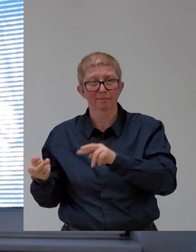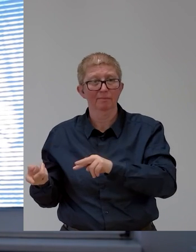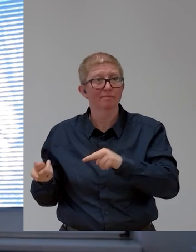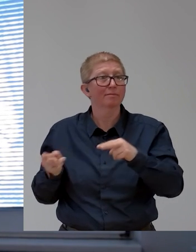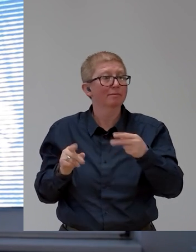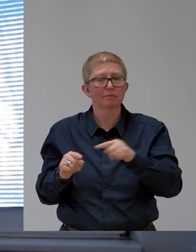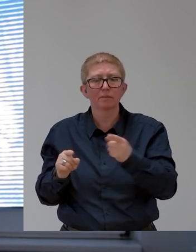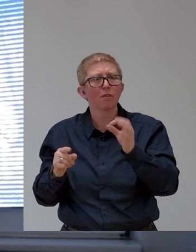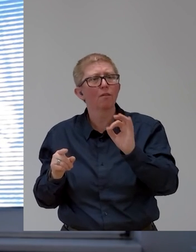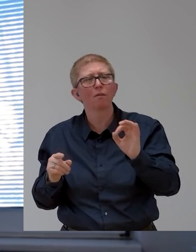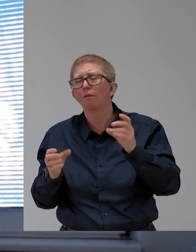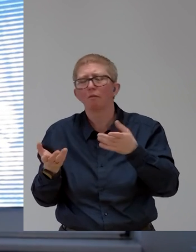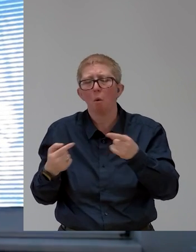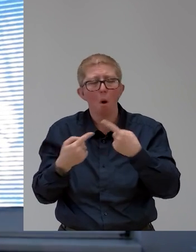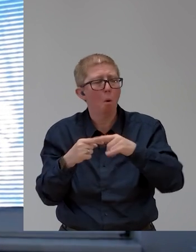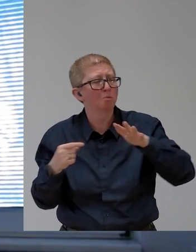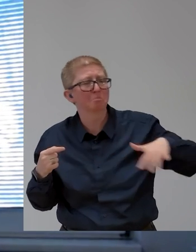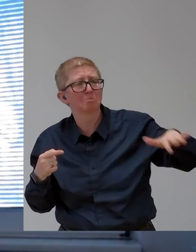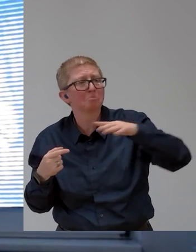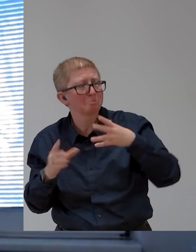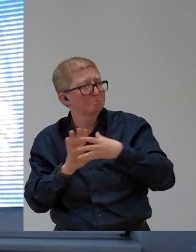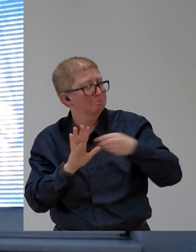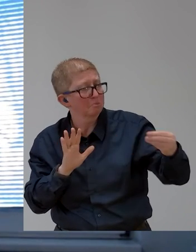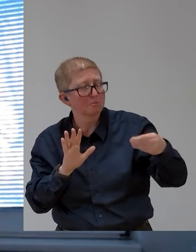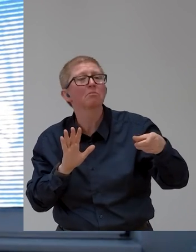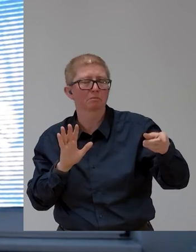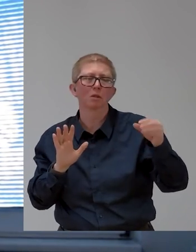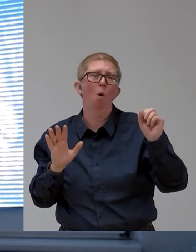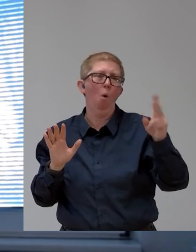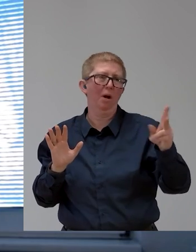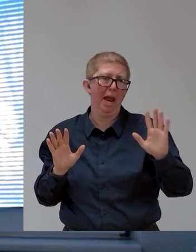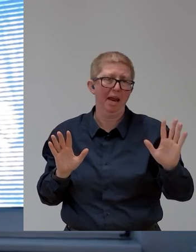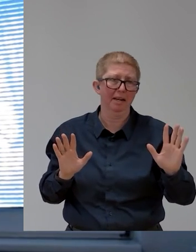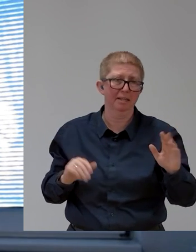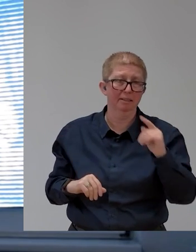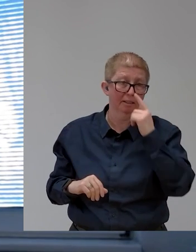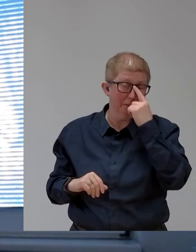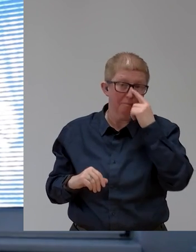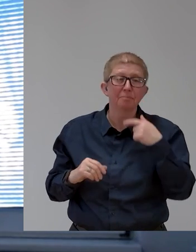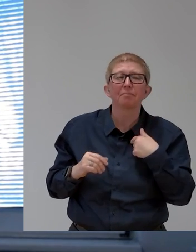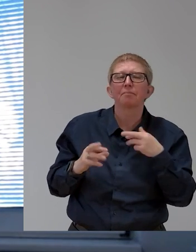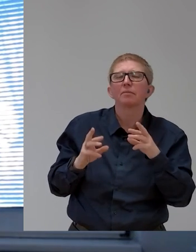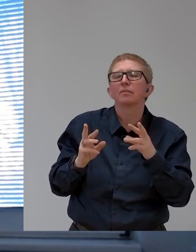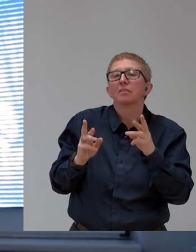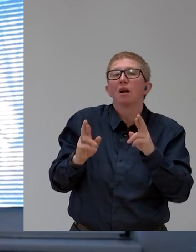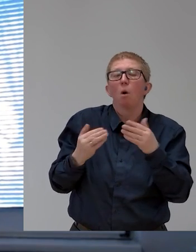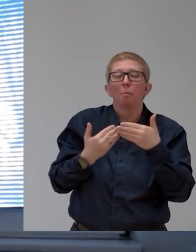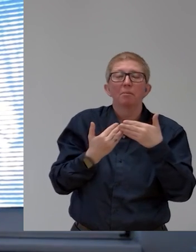basically, the packaging and how the interface of this and how it will be accepted, I think, is a very important point.